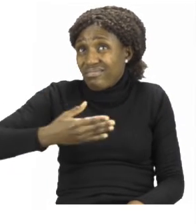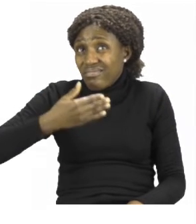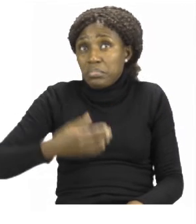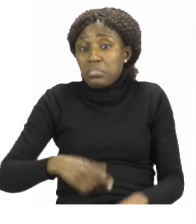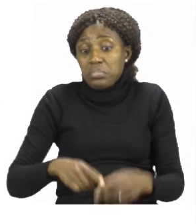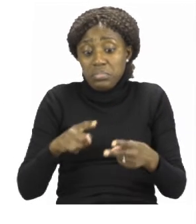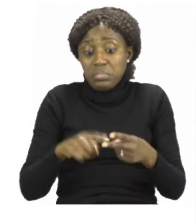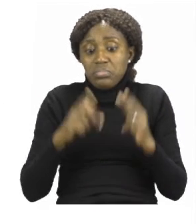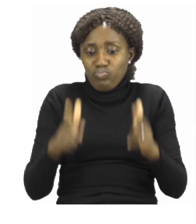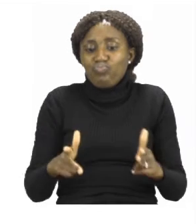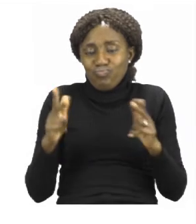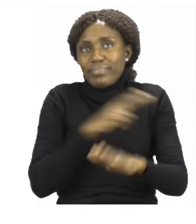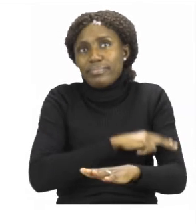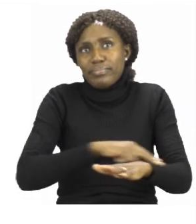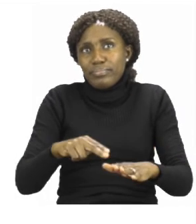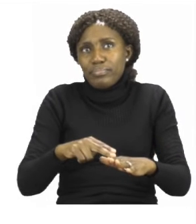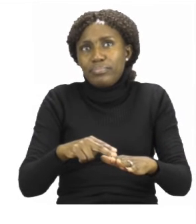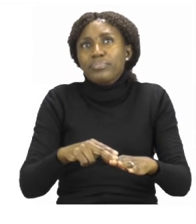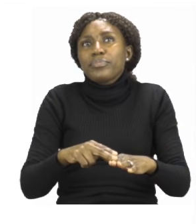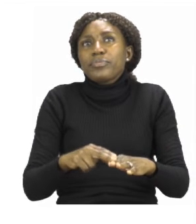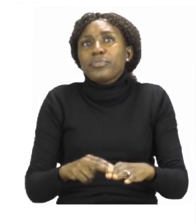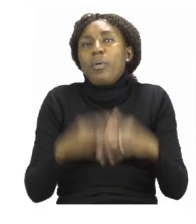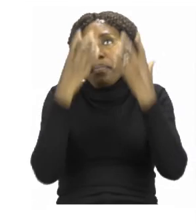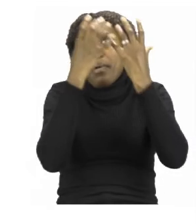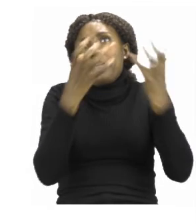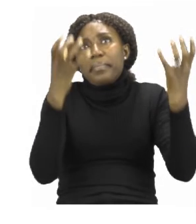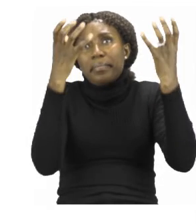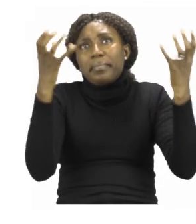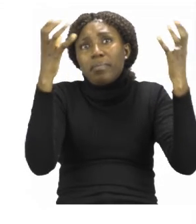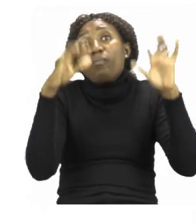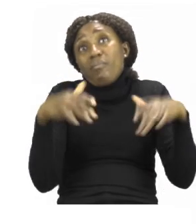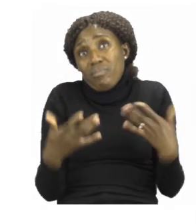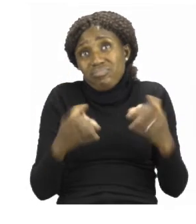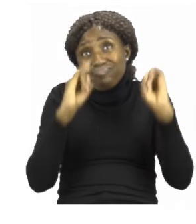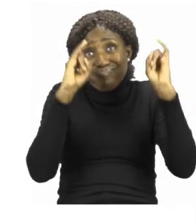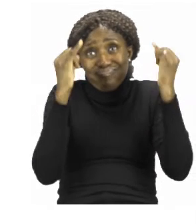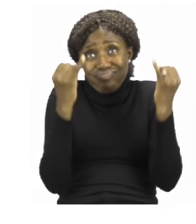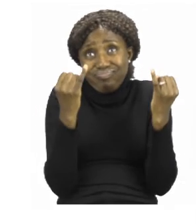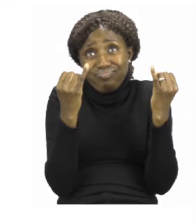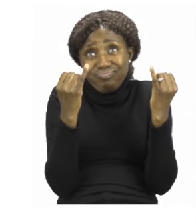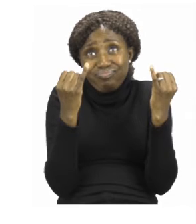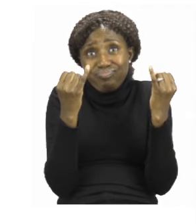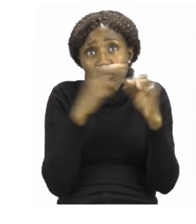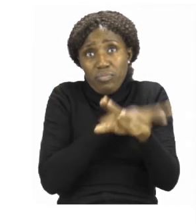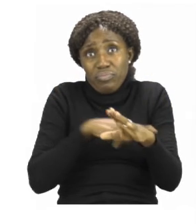on the railway, in the clouds or on the road?